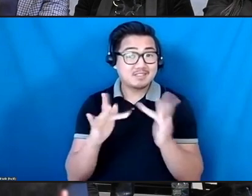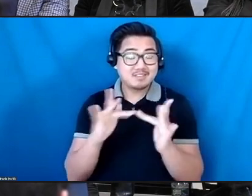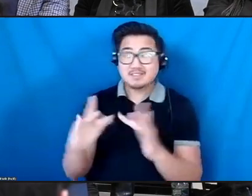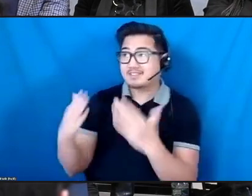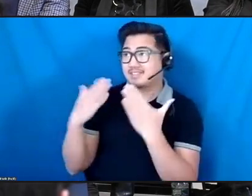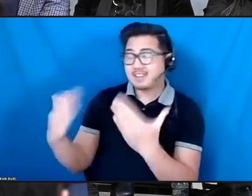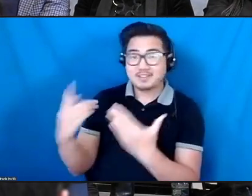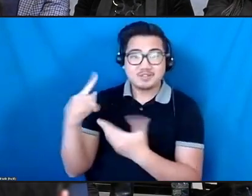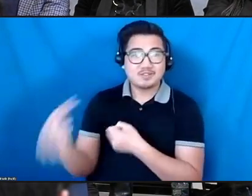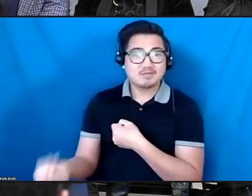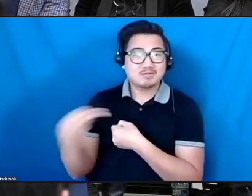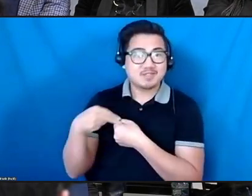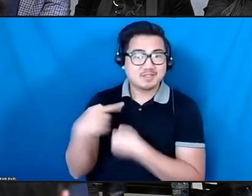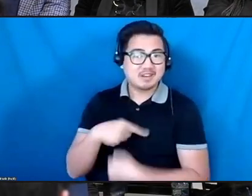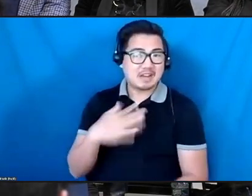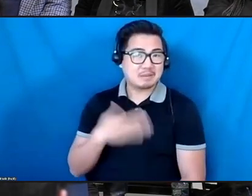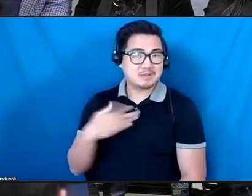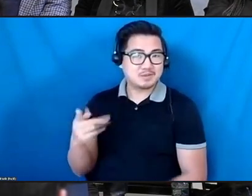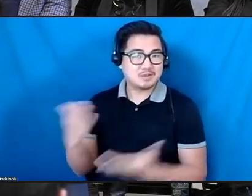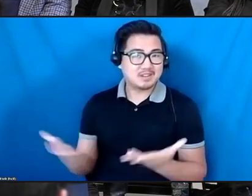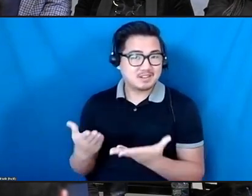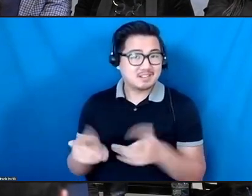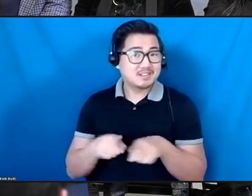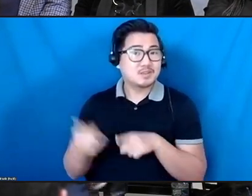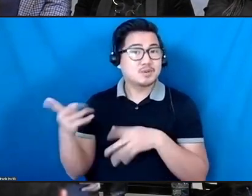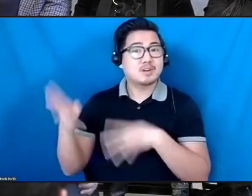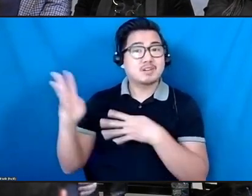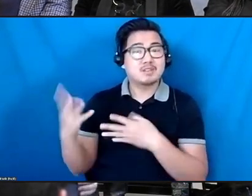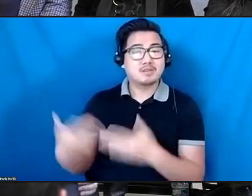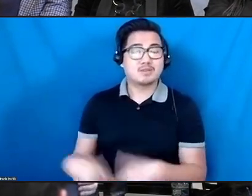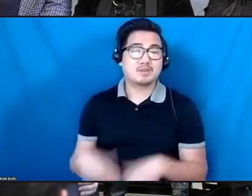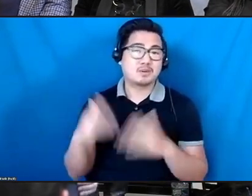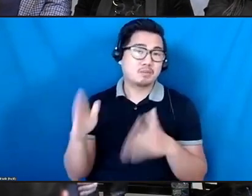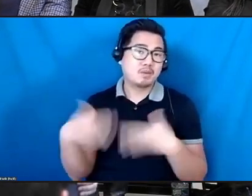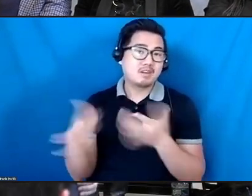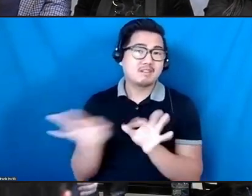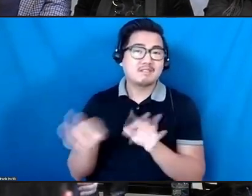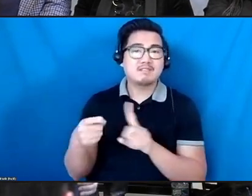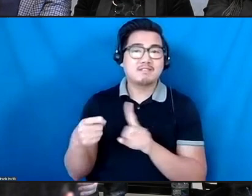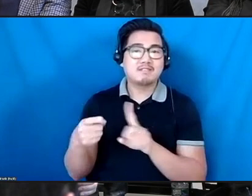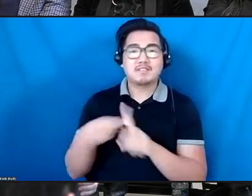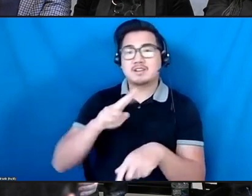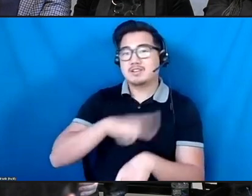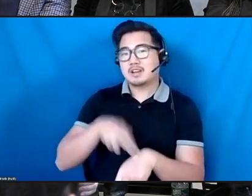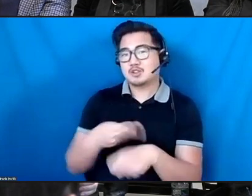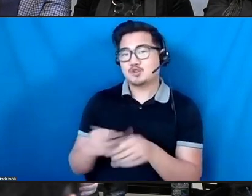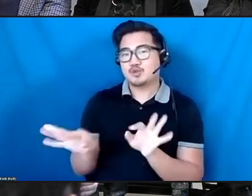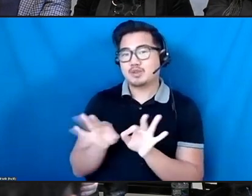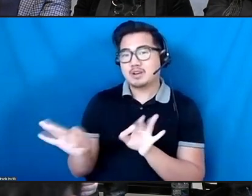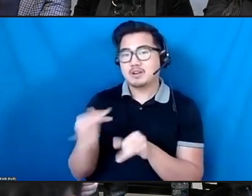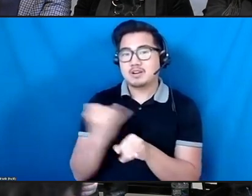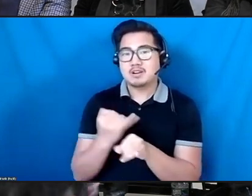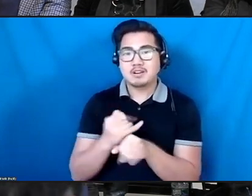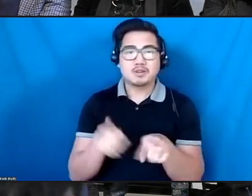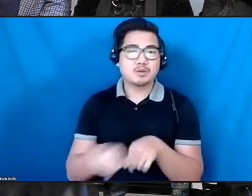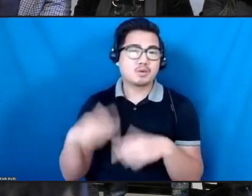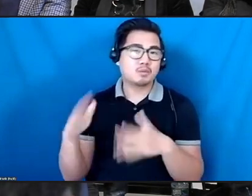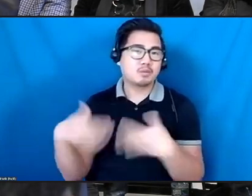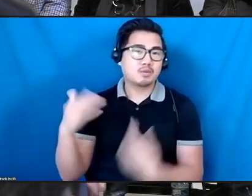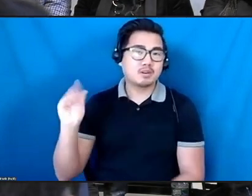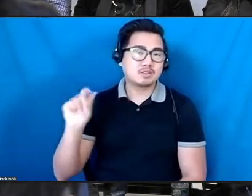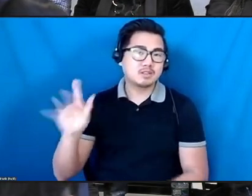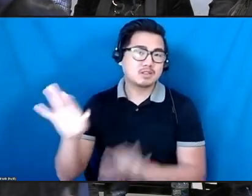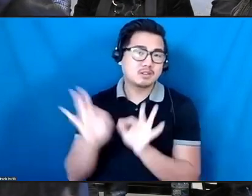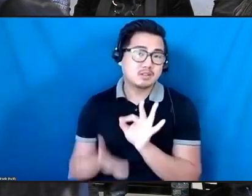And as part of our live stream, we are offering live captions by the National Captioning Institute and providing ASL interpretation